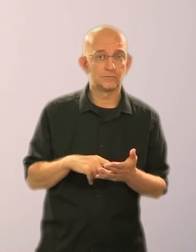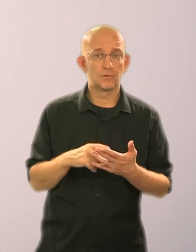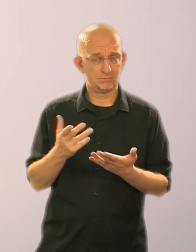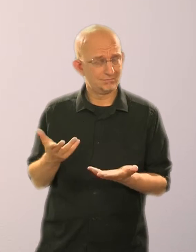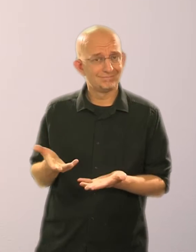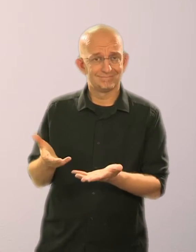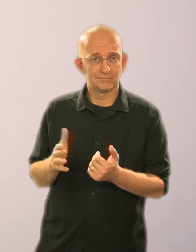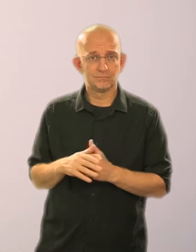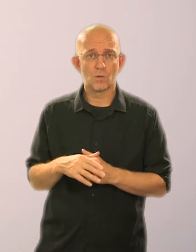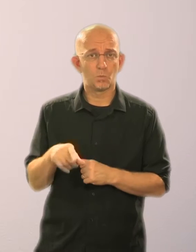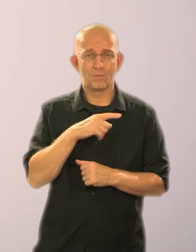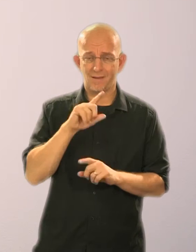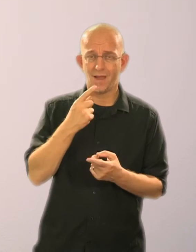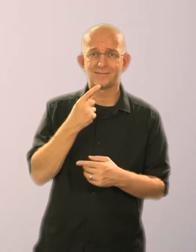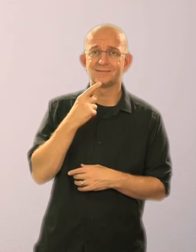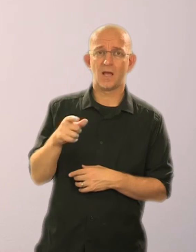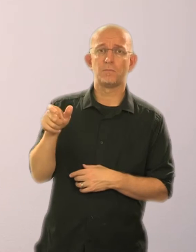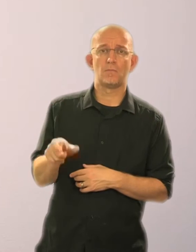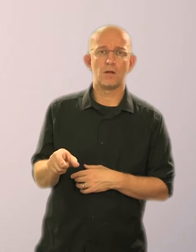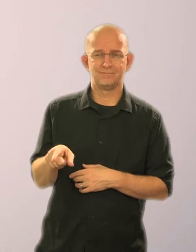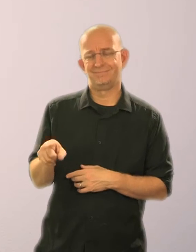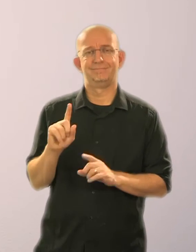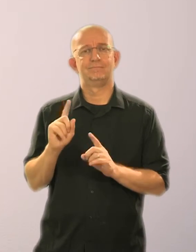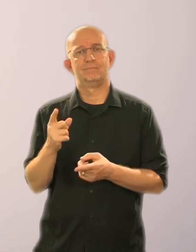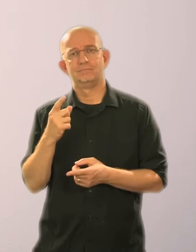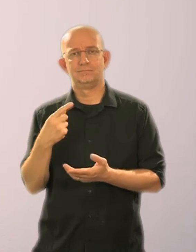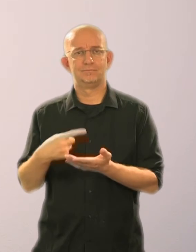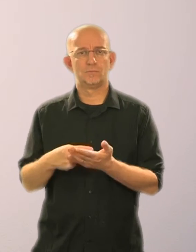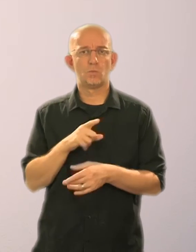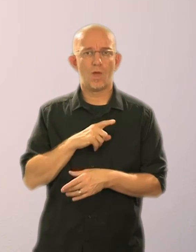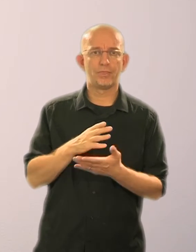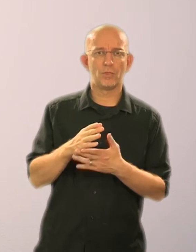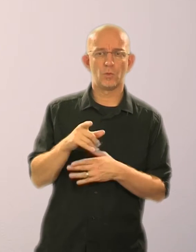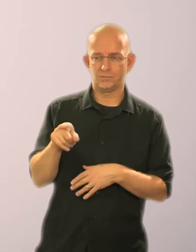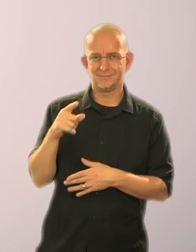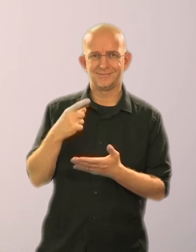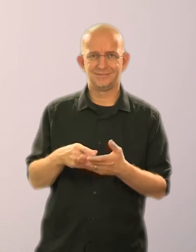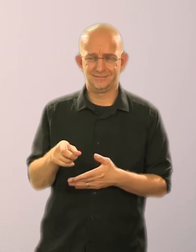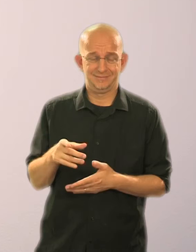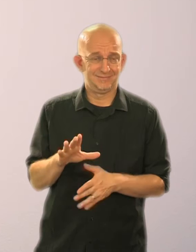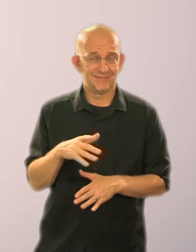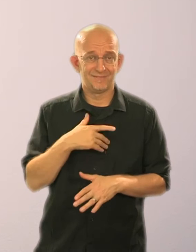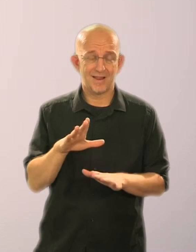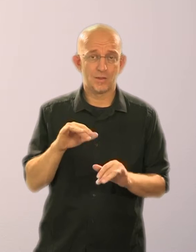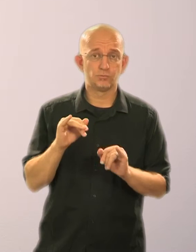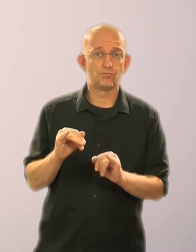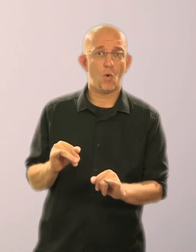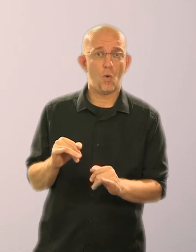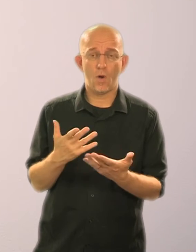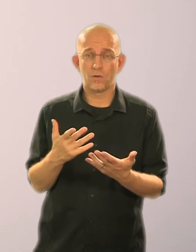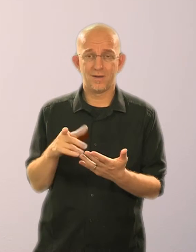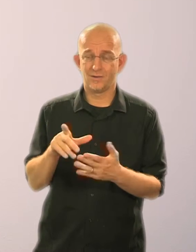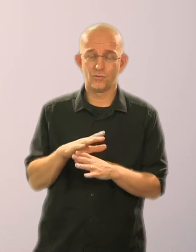say that the person does not have the capacity to make the decision because we think the decision is unwise.